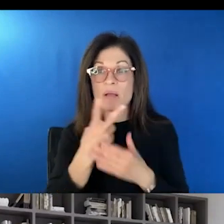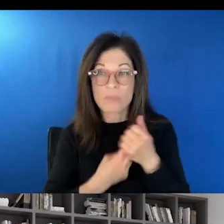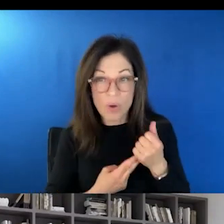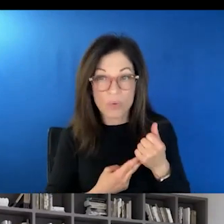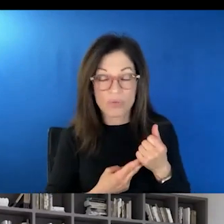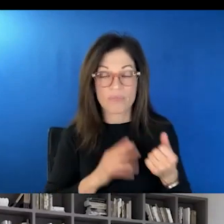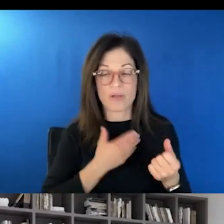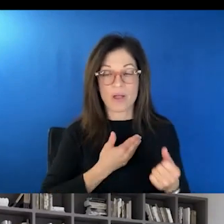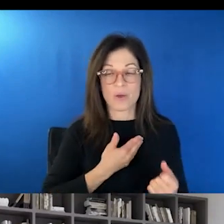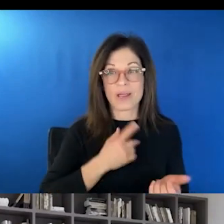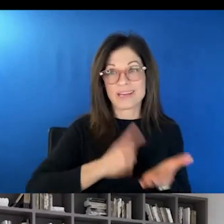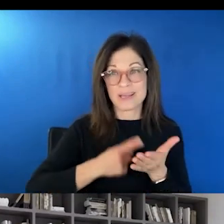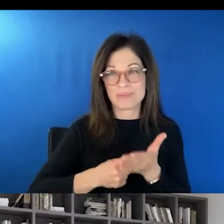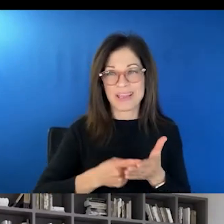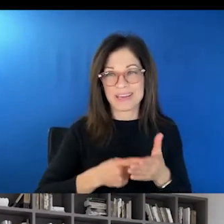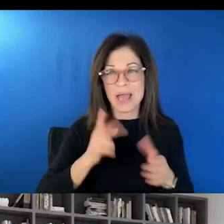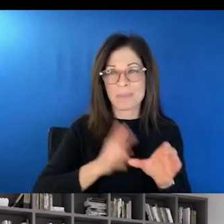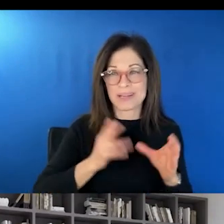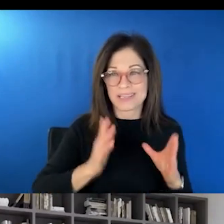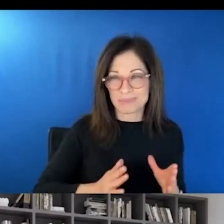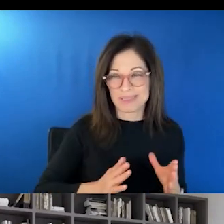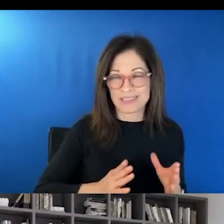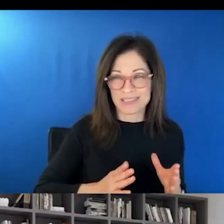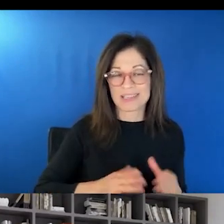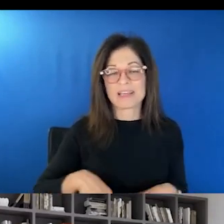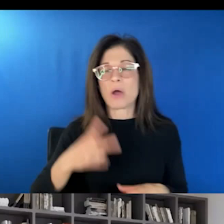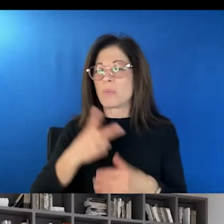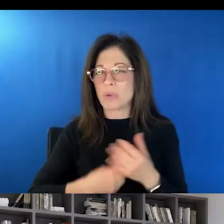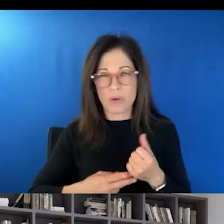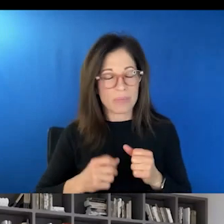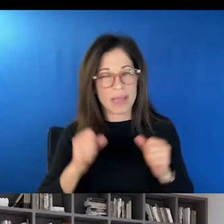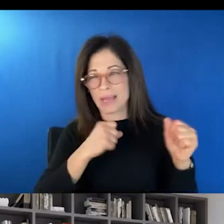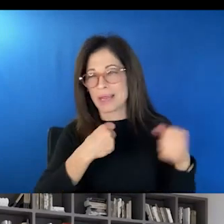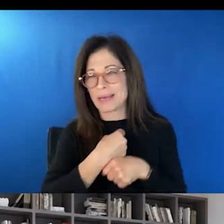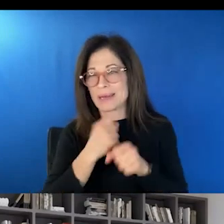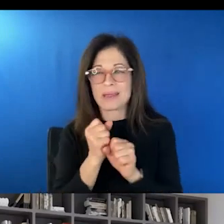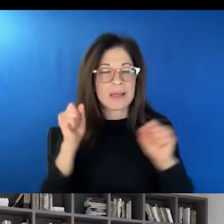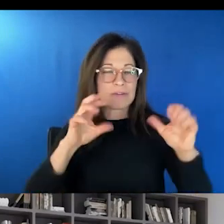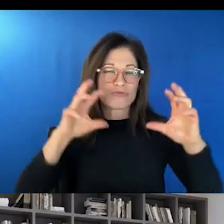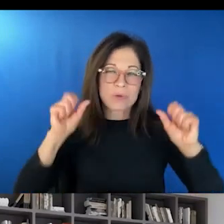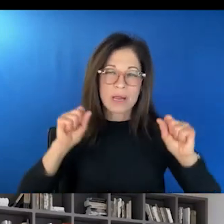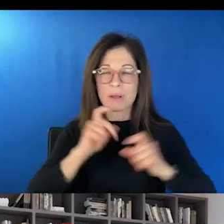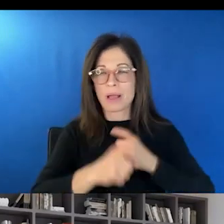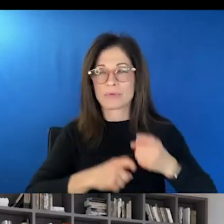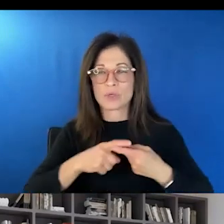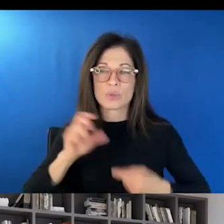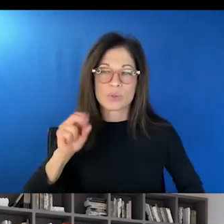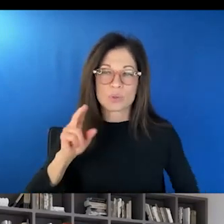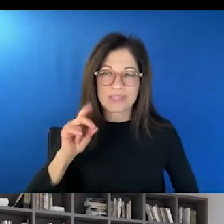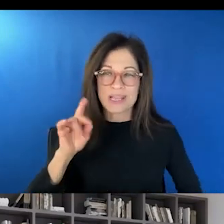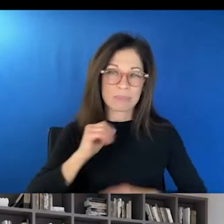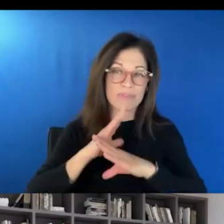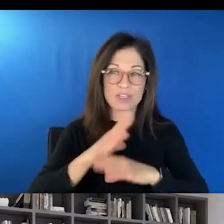debate participants who each have made such incredible contributions to suicide prevention and crisis care,